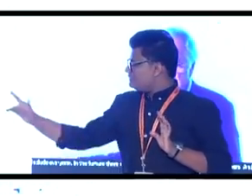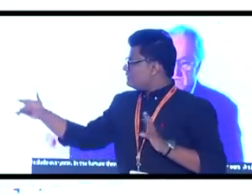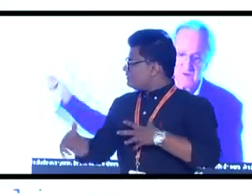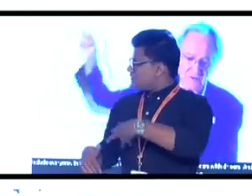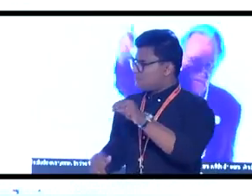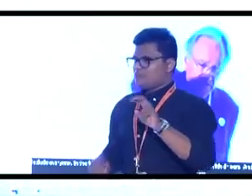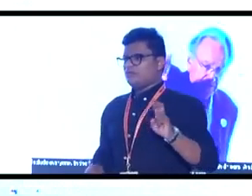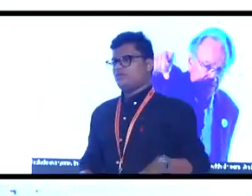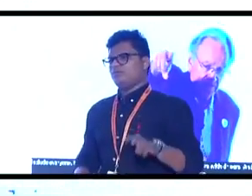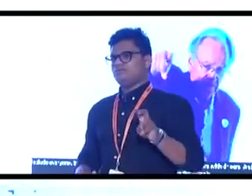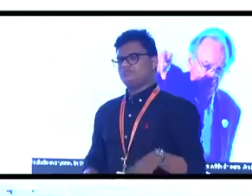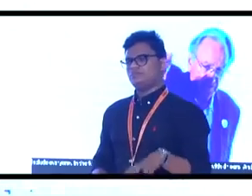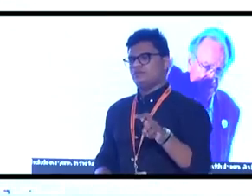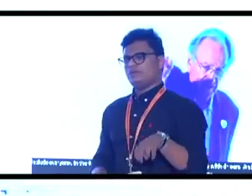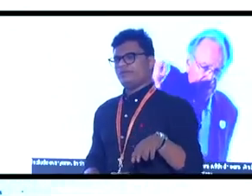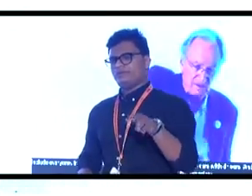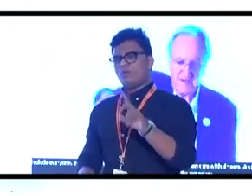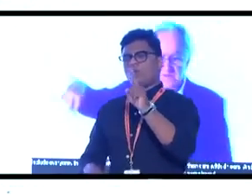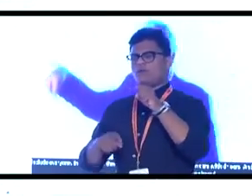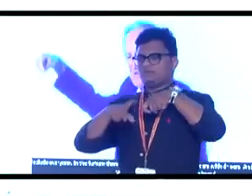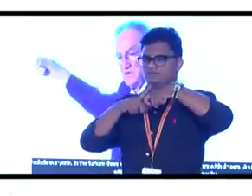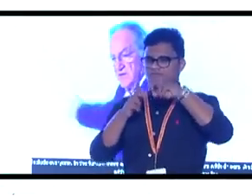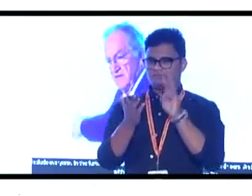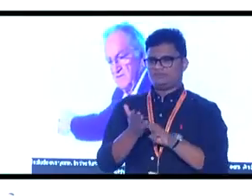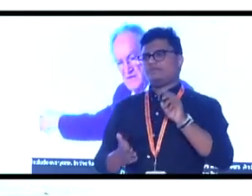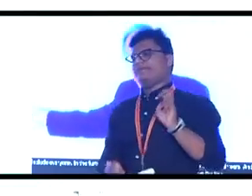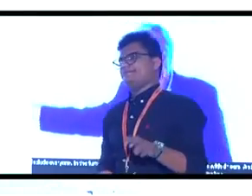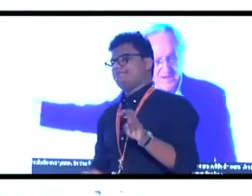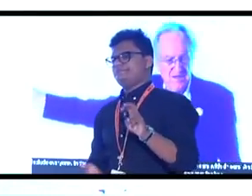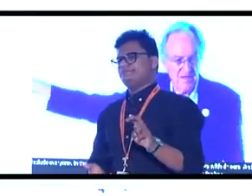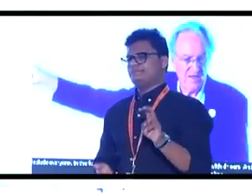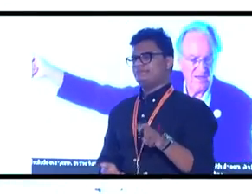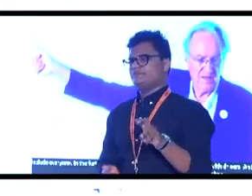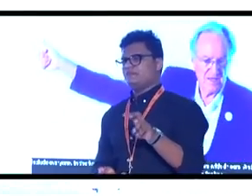a thousand meters down the street that way and a thousand meters down that way.